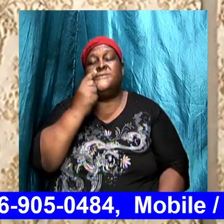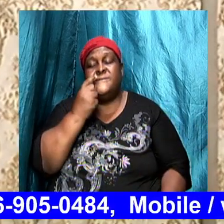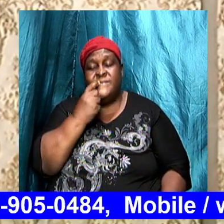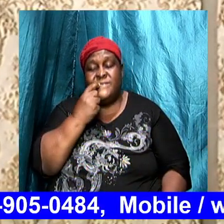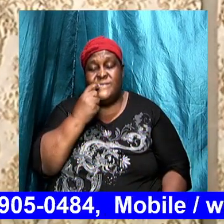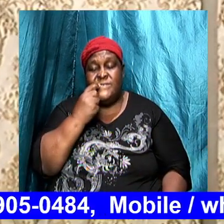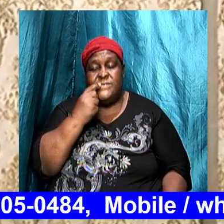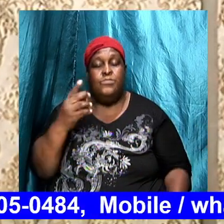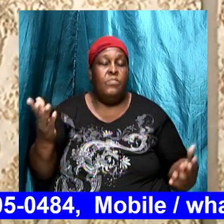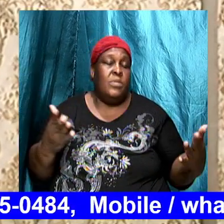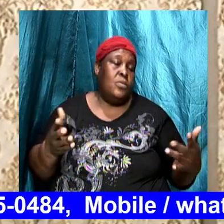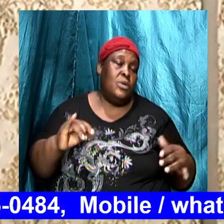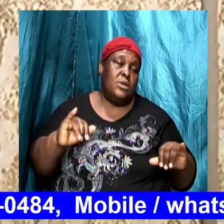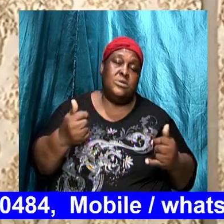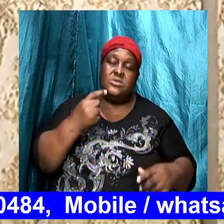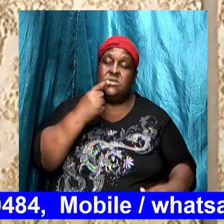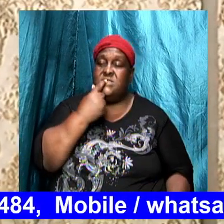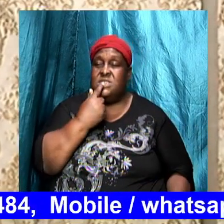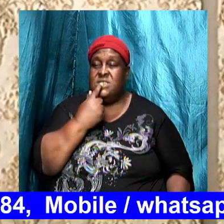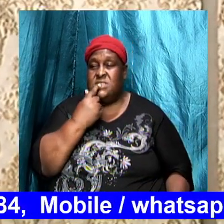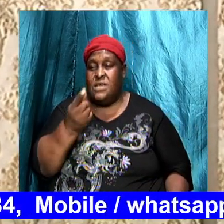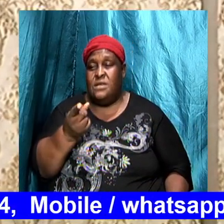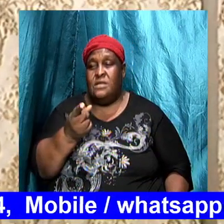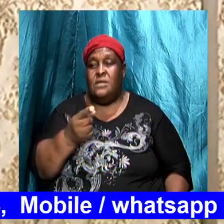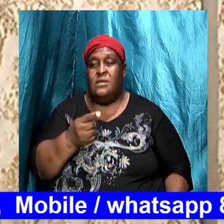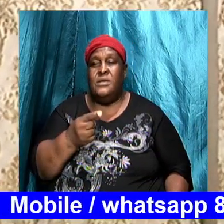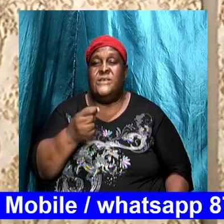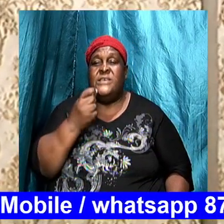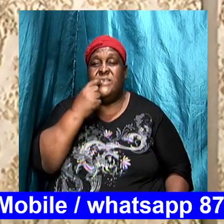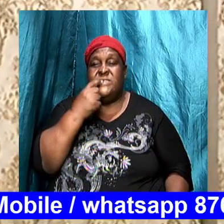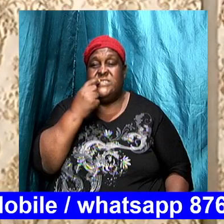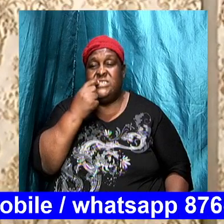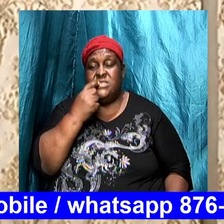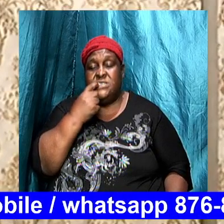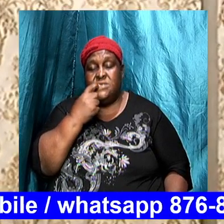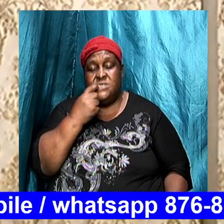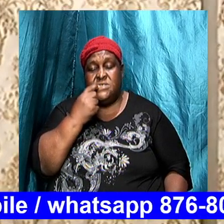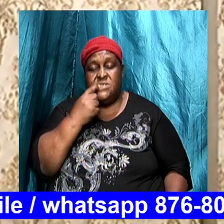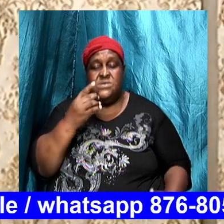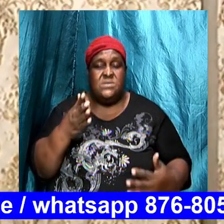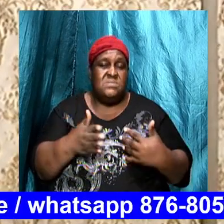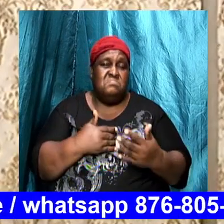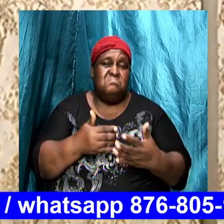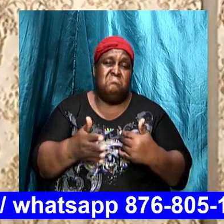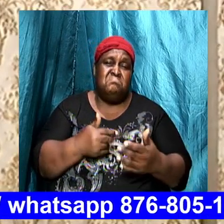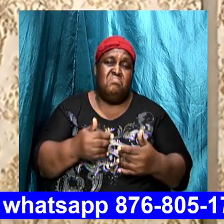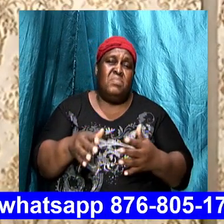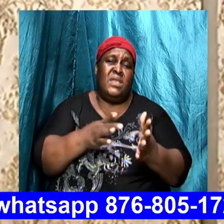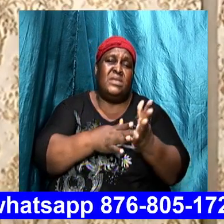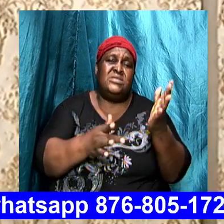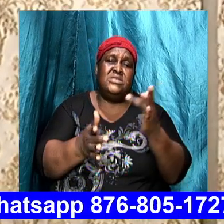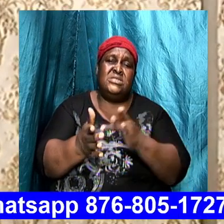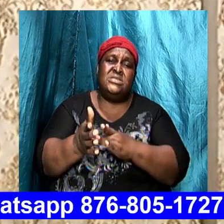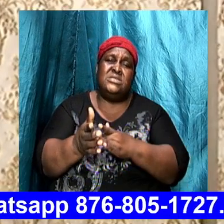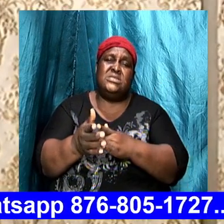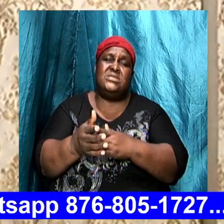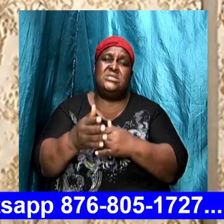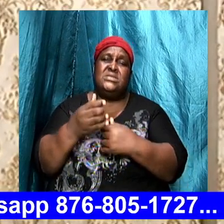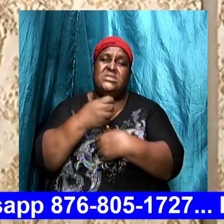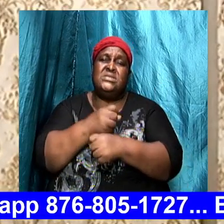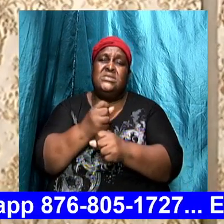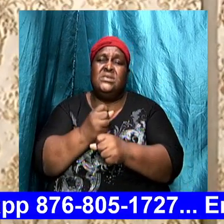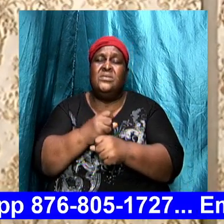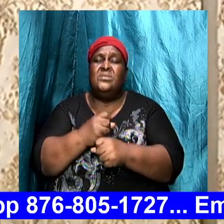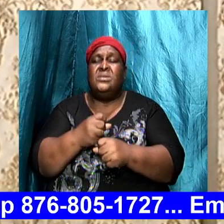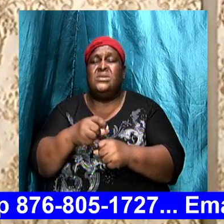what we have just said because it is a serious matter and Jesus made no bones to say he will come quickly and remove